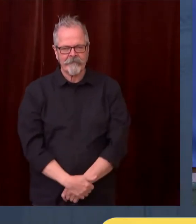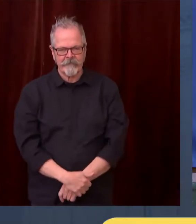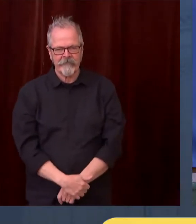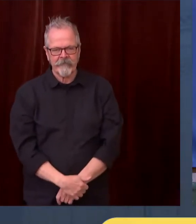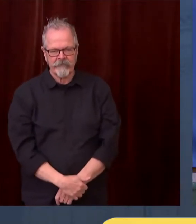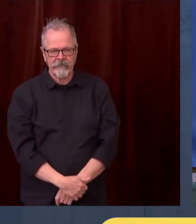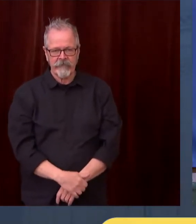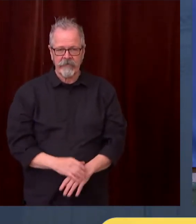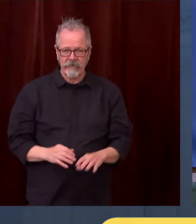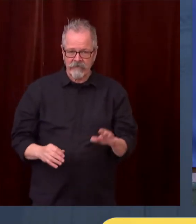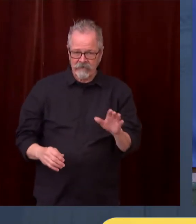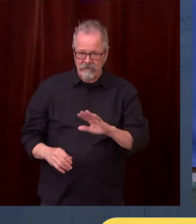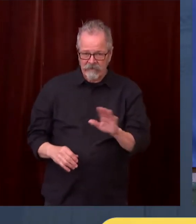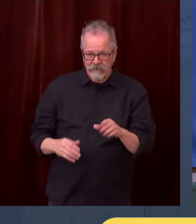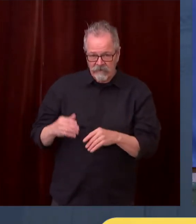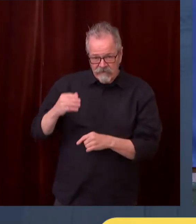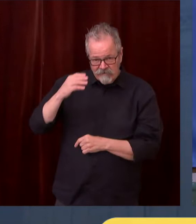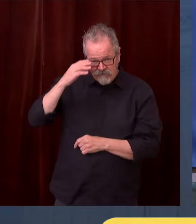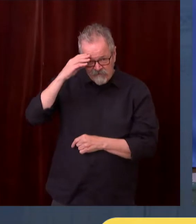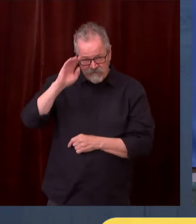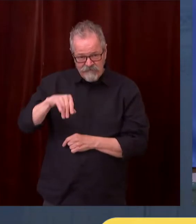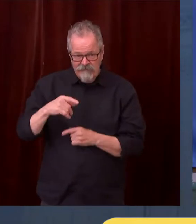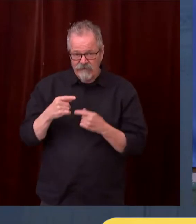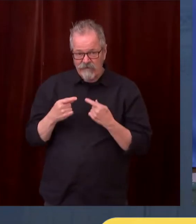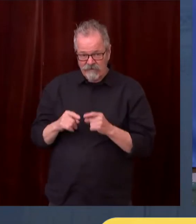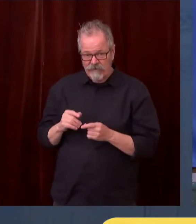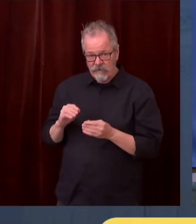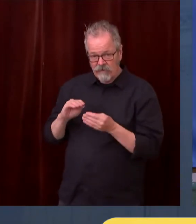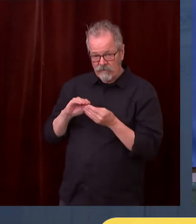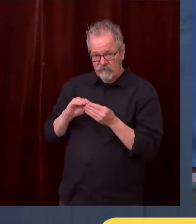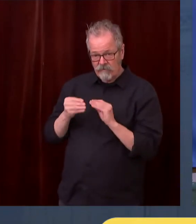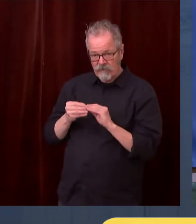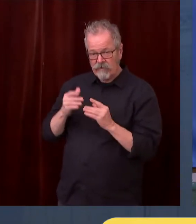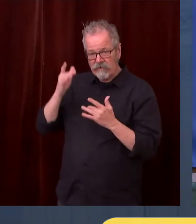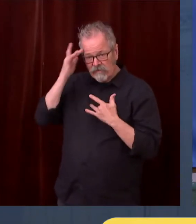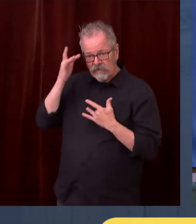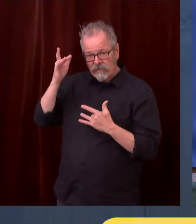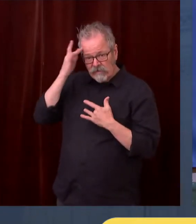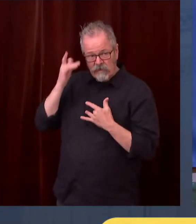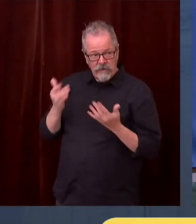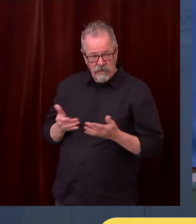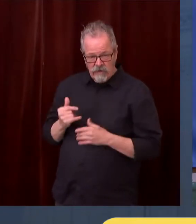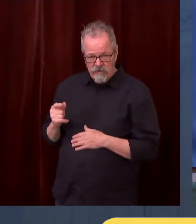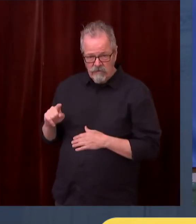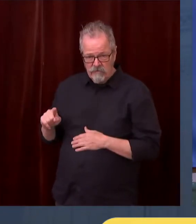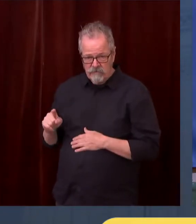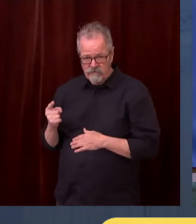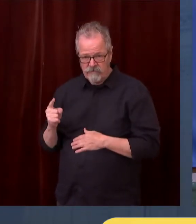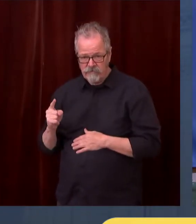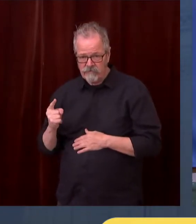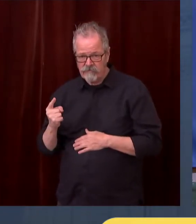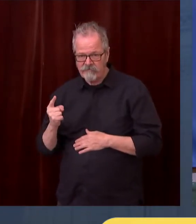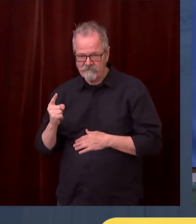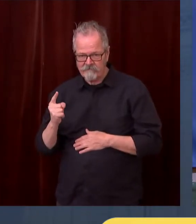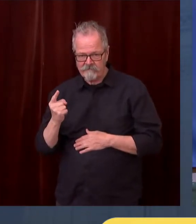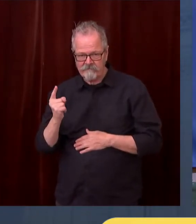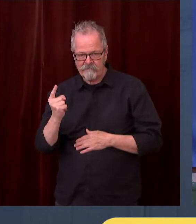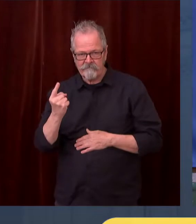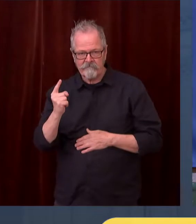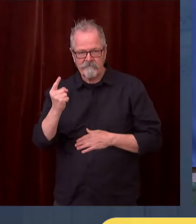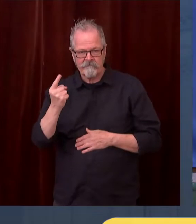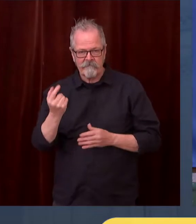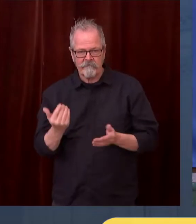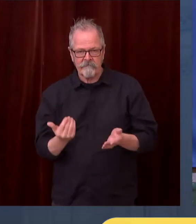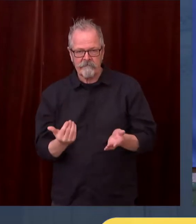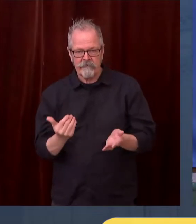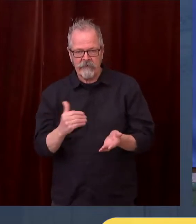infections and the number of hospitalizations is going up. We have concerns about that. As you know, Monday we will